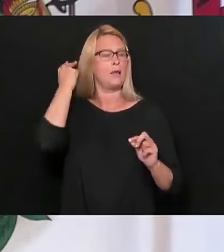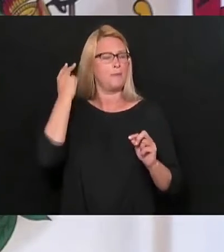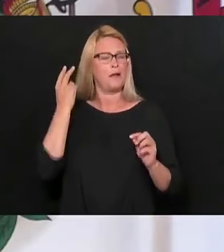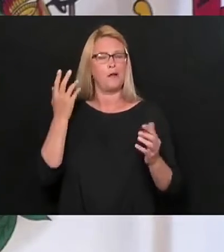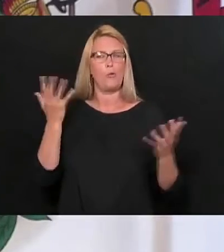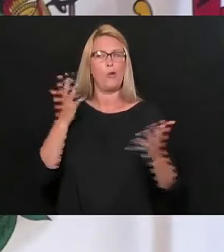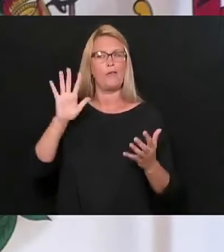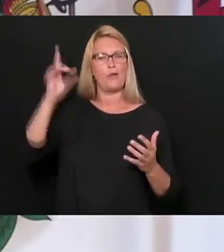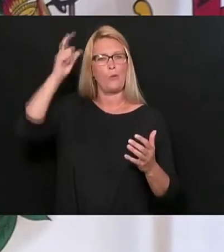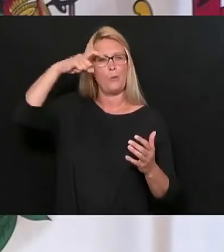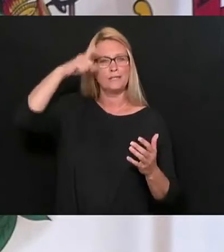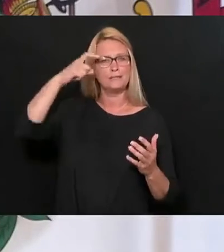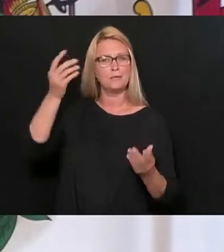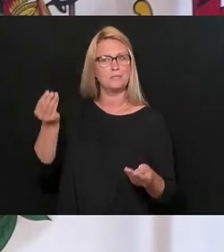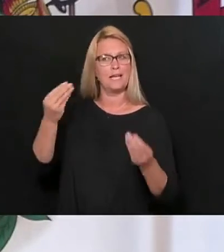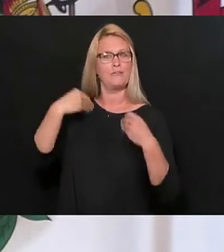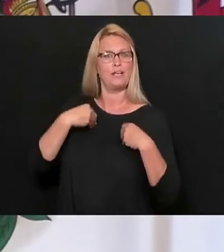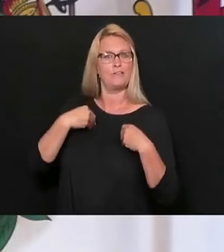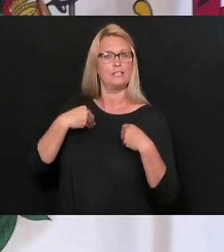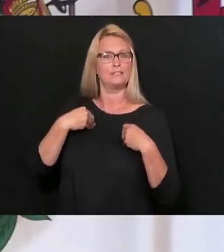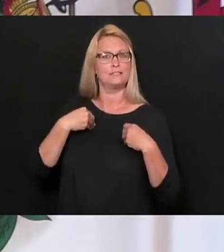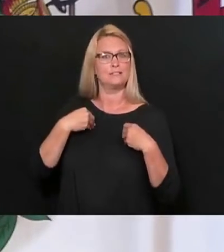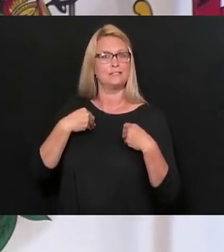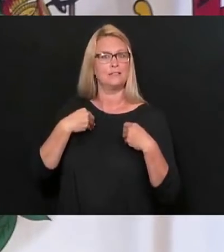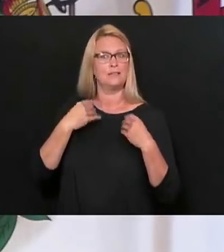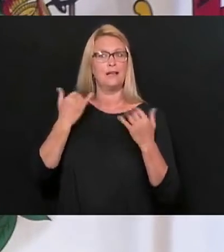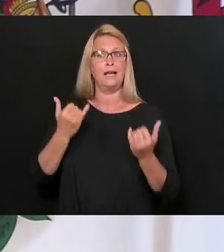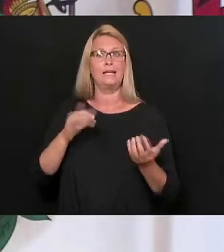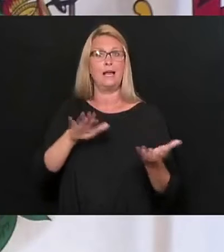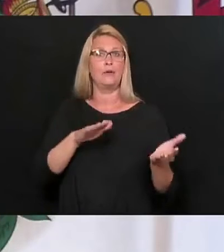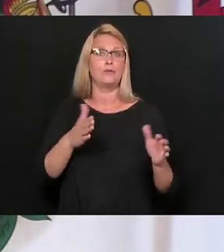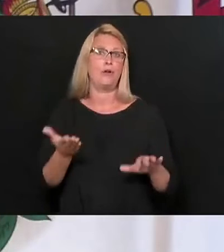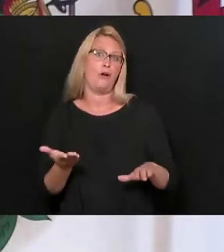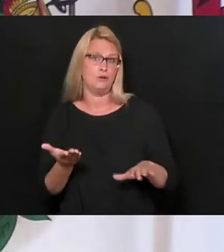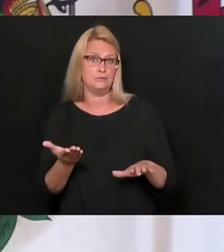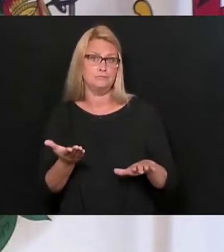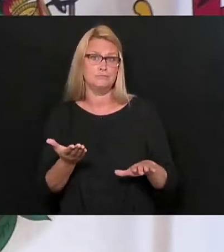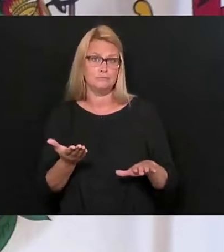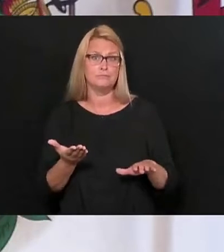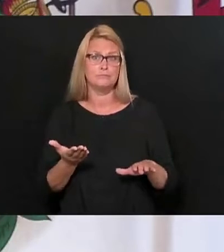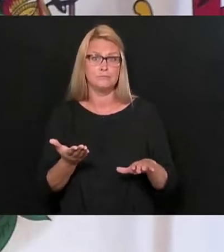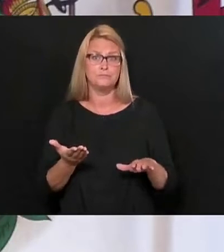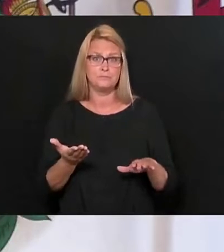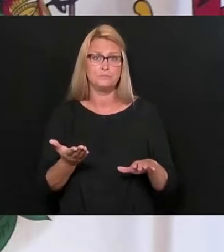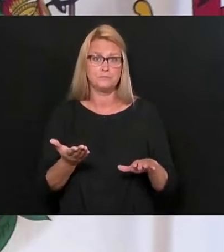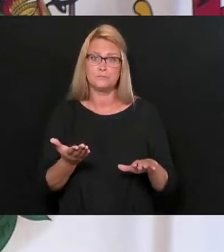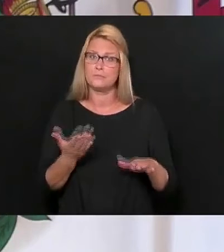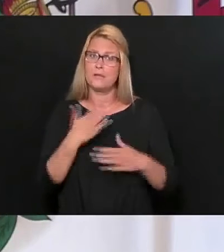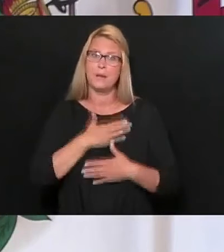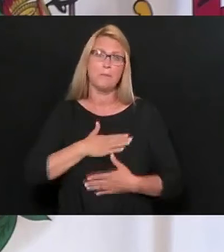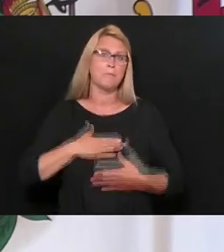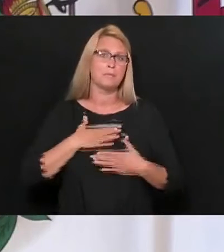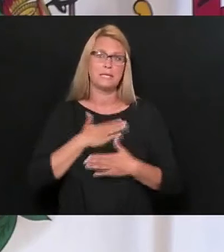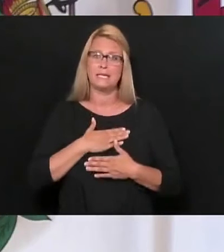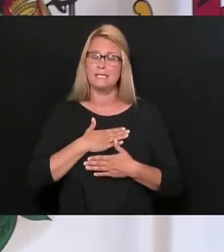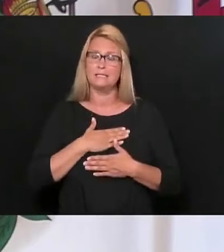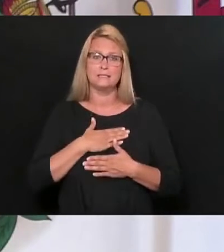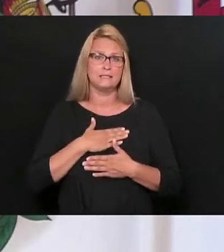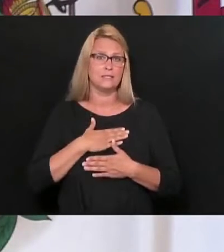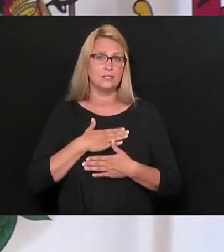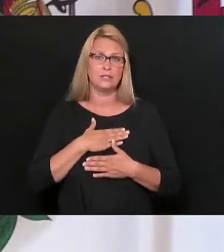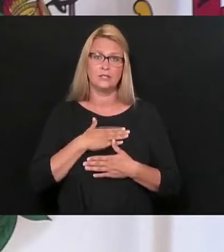Virginia. And now they're gone. So please don't let them just go down